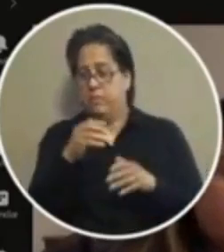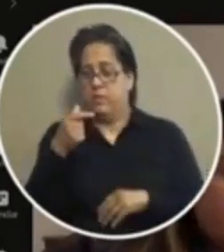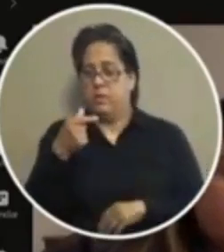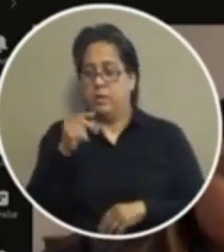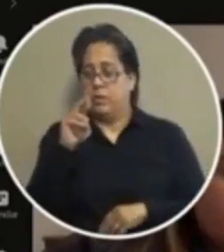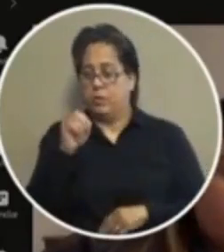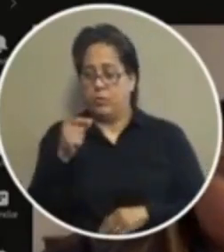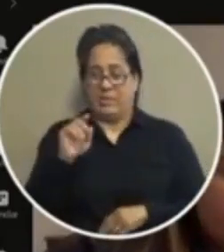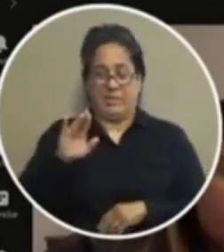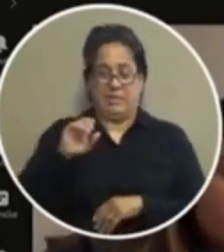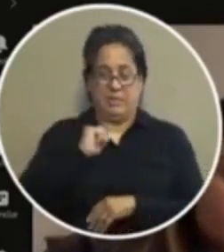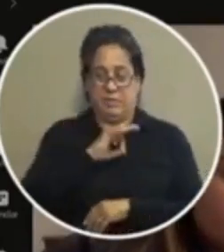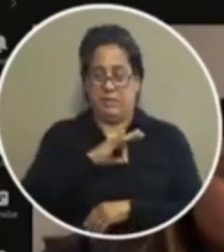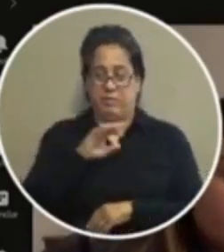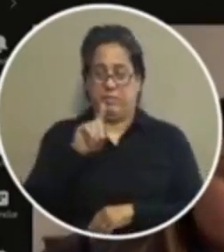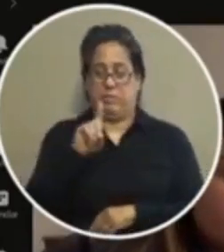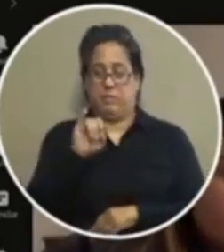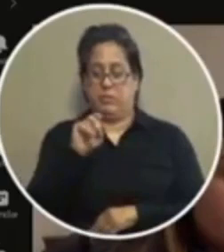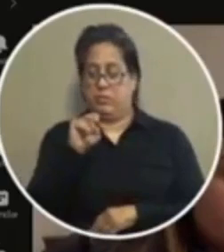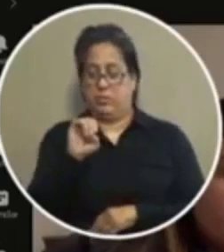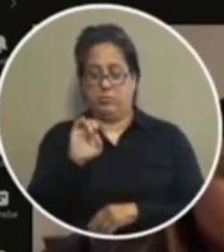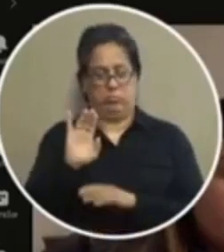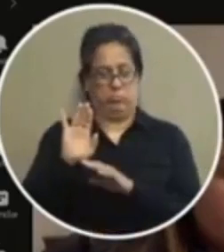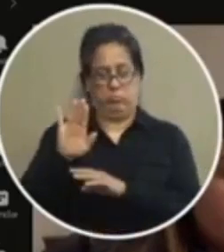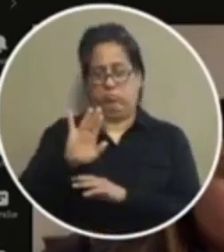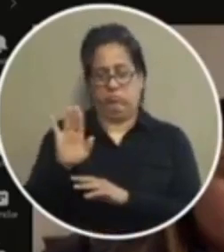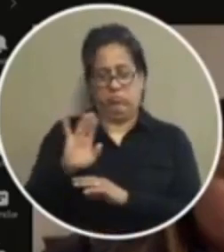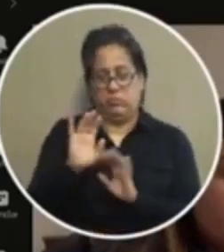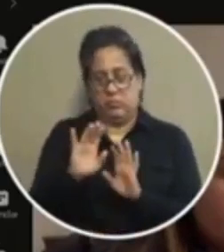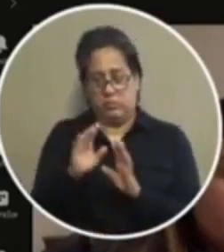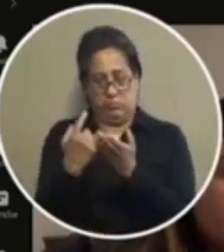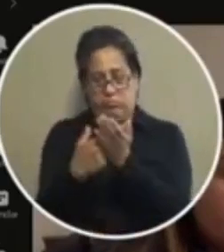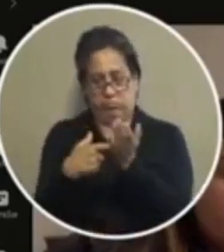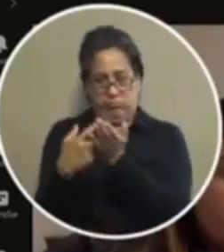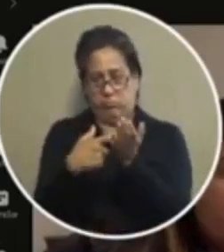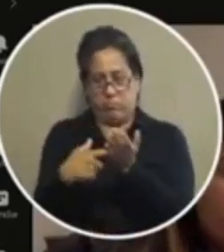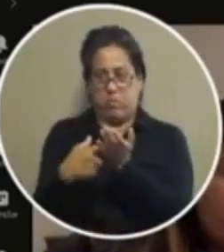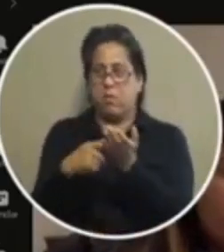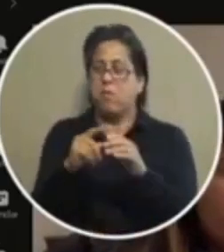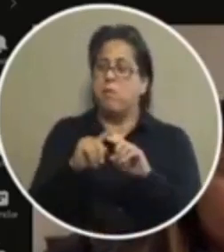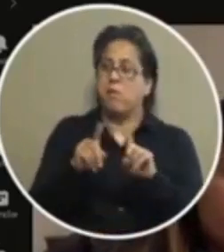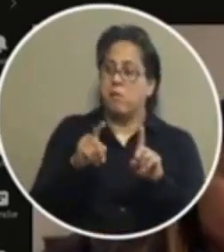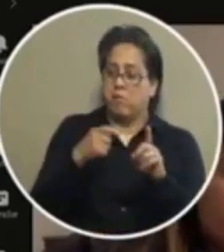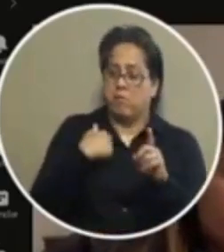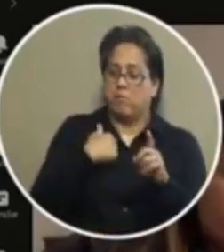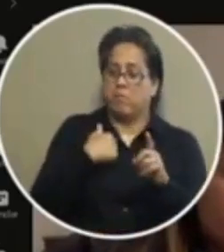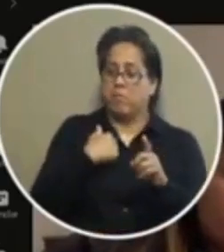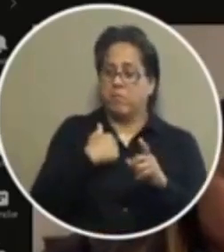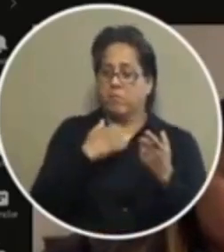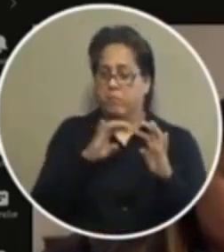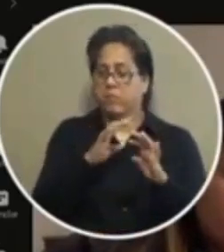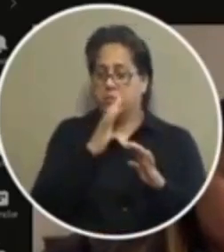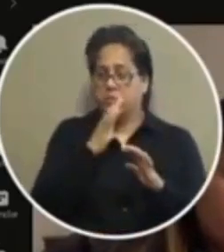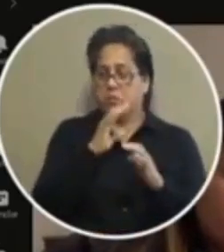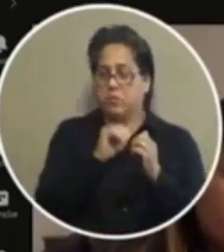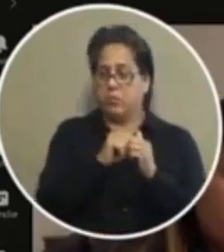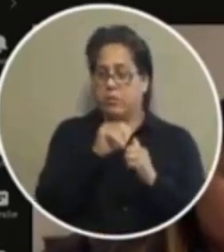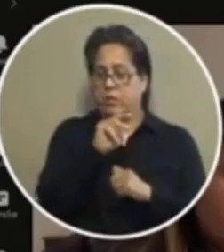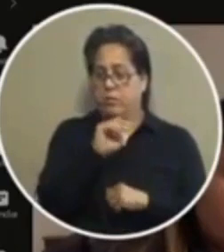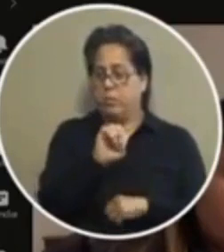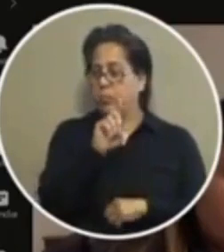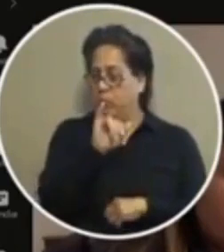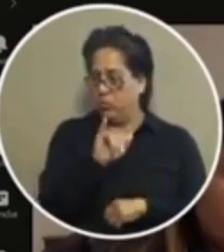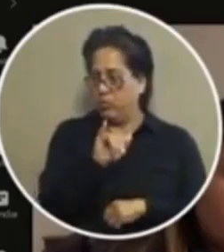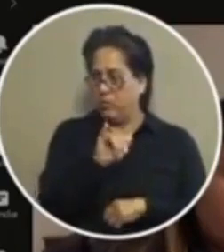his staff and and to dion uh so i have not spoken to them directly about it but i did have discussions with uh speaker pro tem moody about